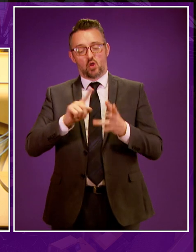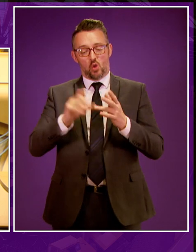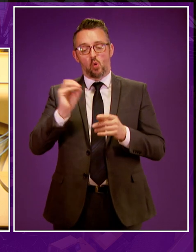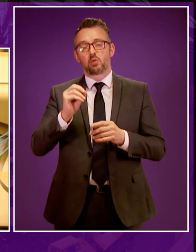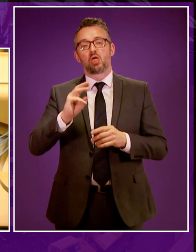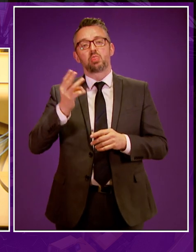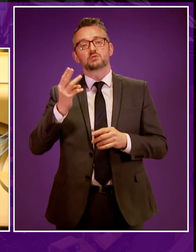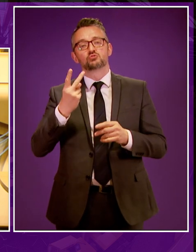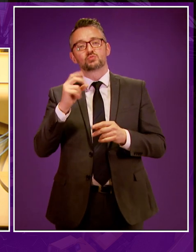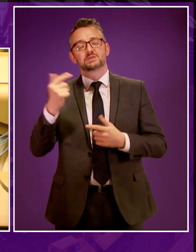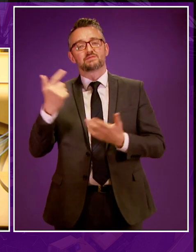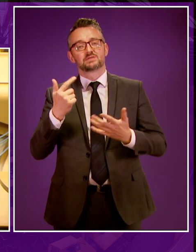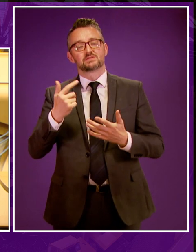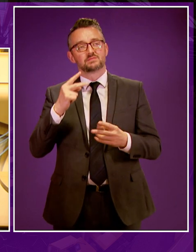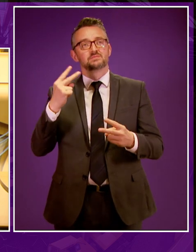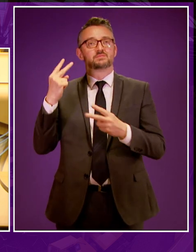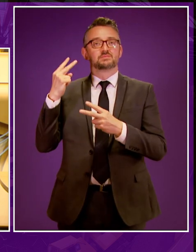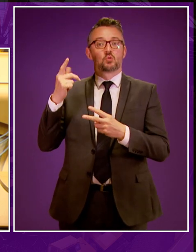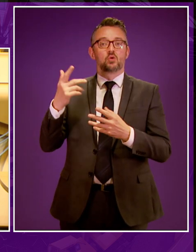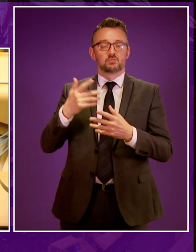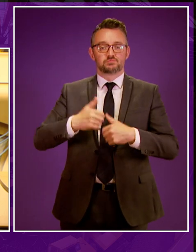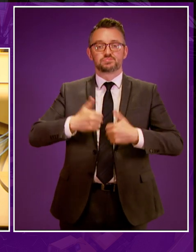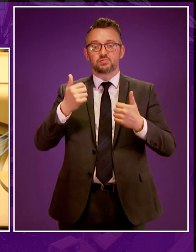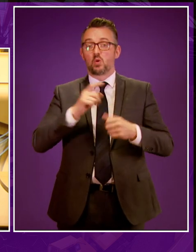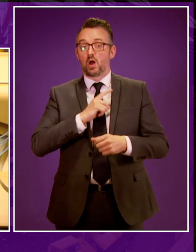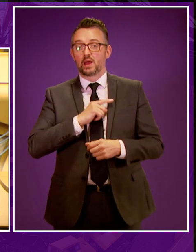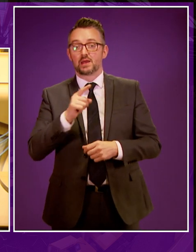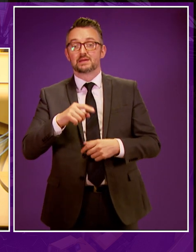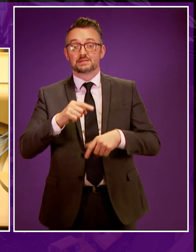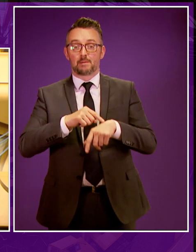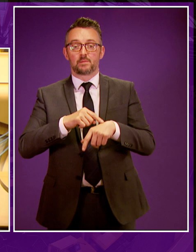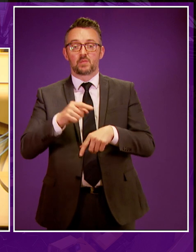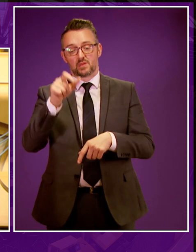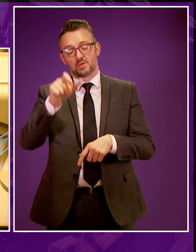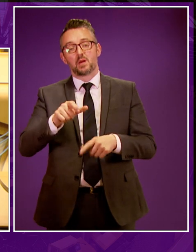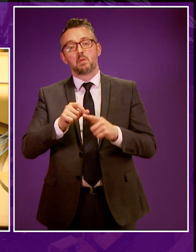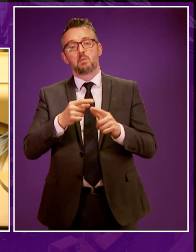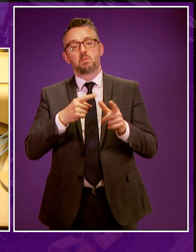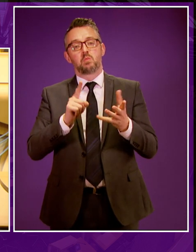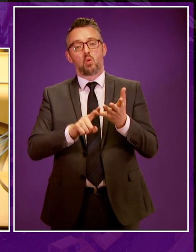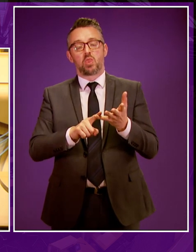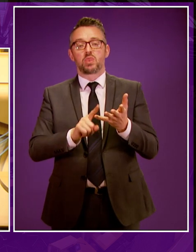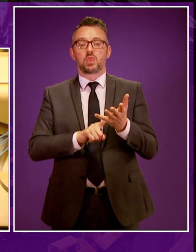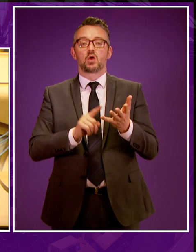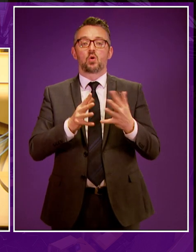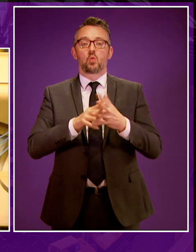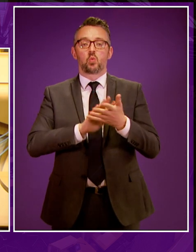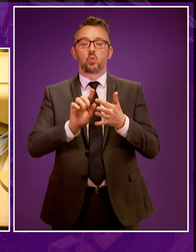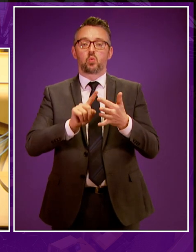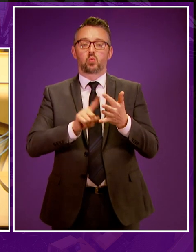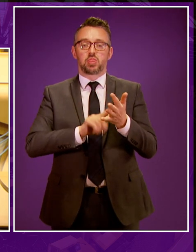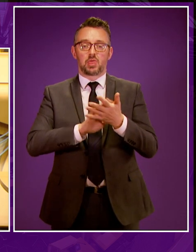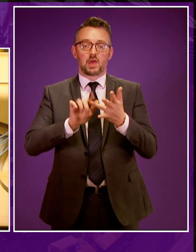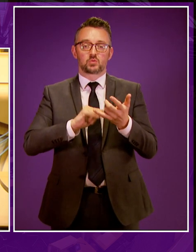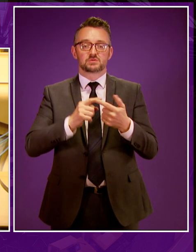2017 will stand out as a genuine highlight. It was, of course, the day that Paul Wheelhouse announced Scotland would, subject to the support of parliament,